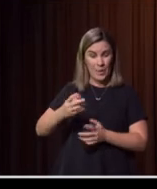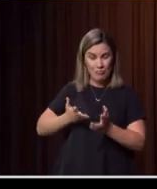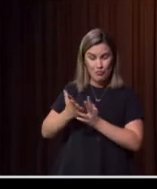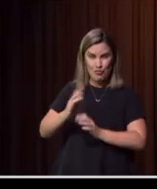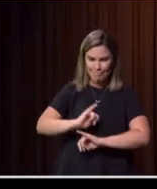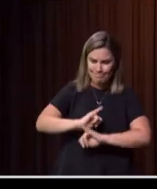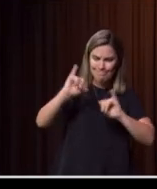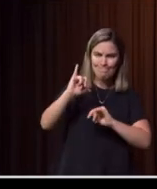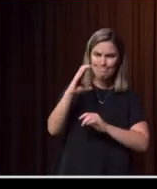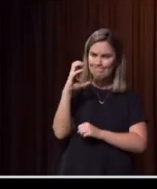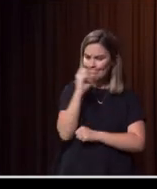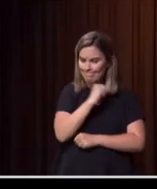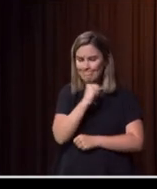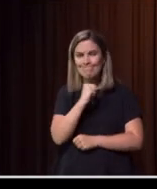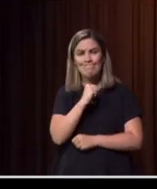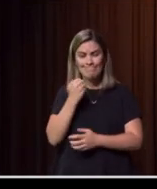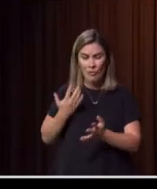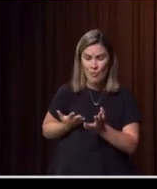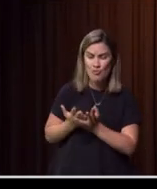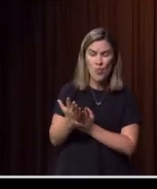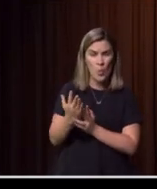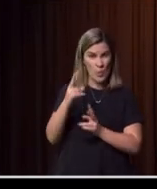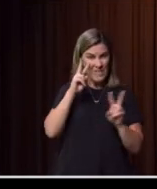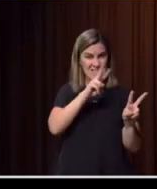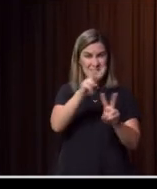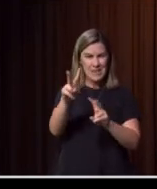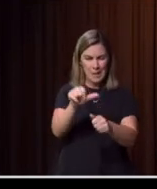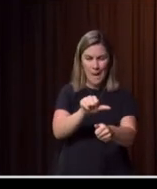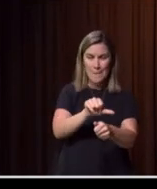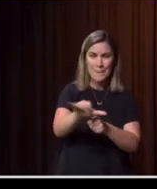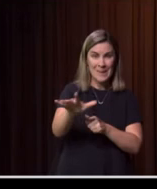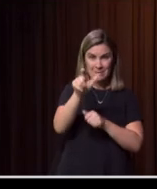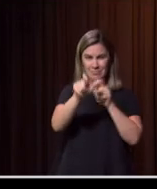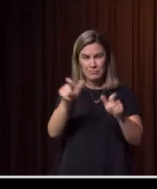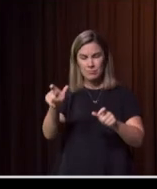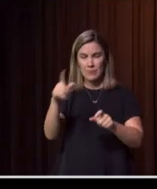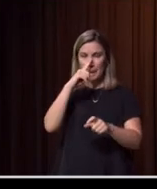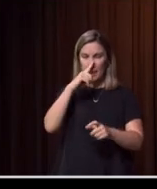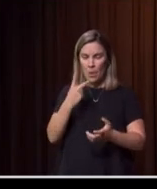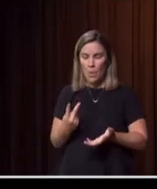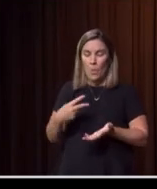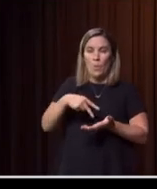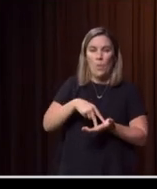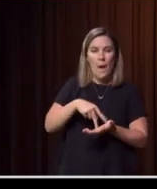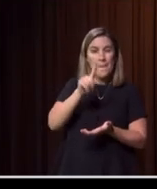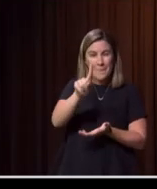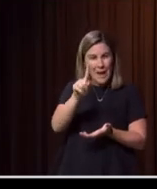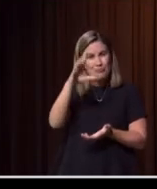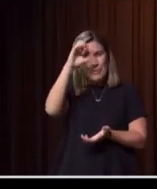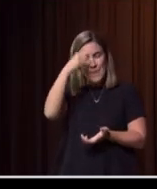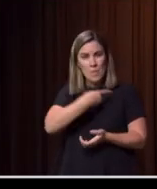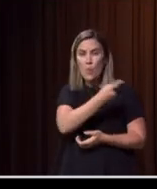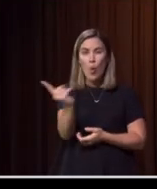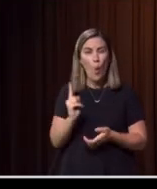so much despair, we've seen the very best in people. But we're all affected. We are all humans. And I would just say to people, I would plead to